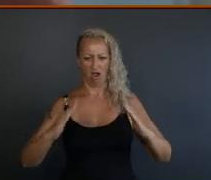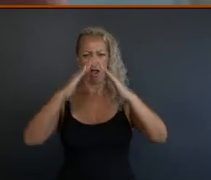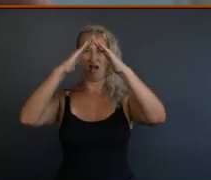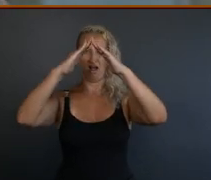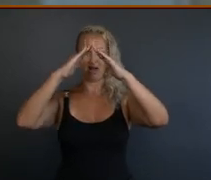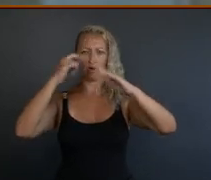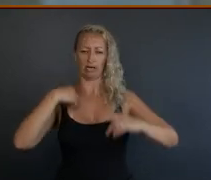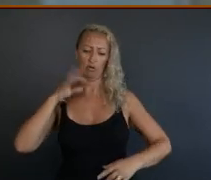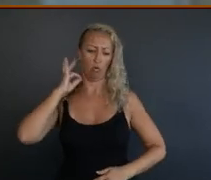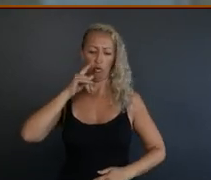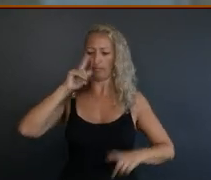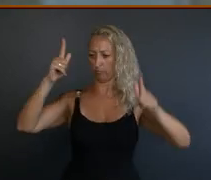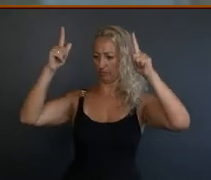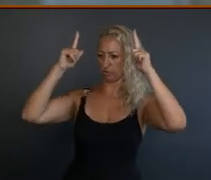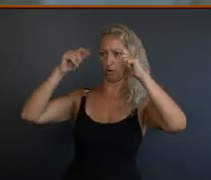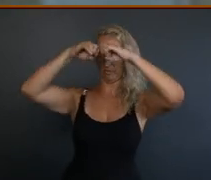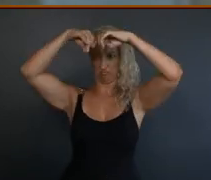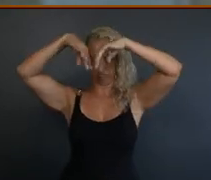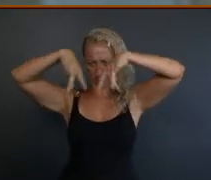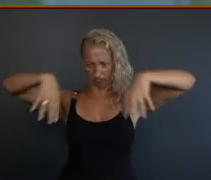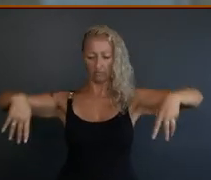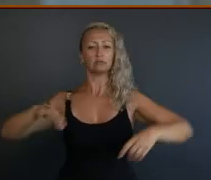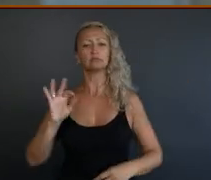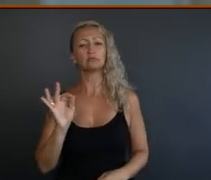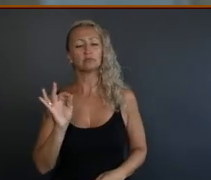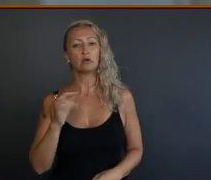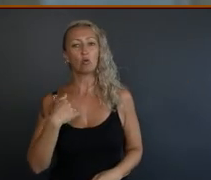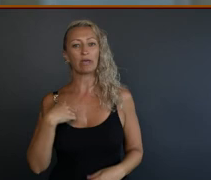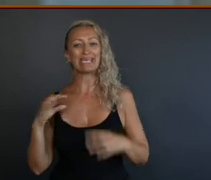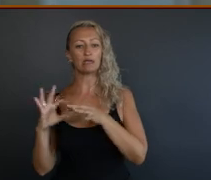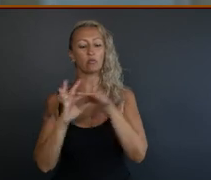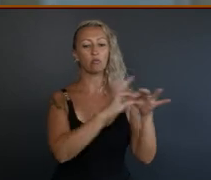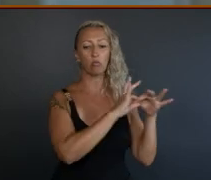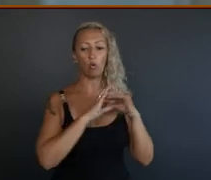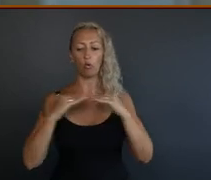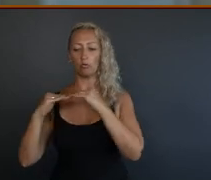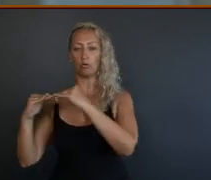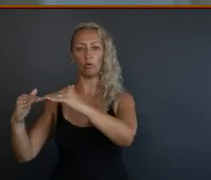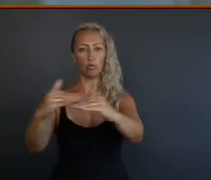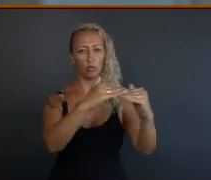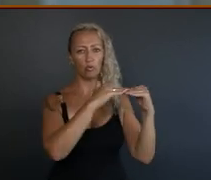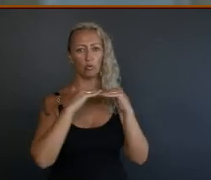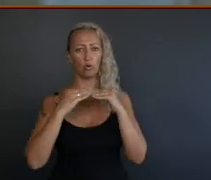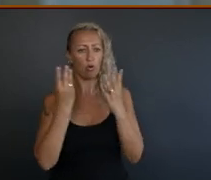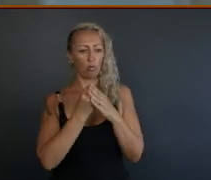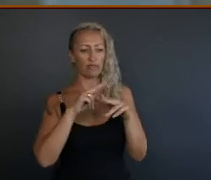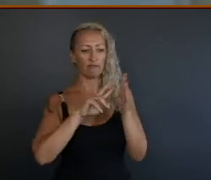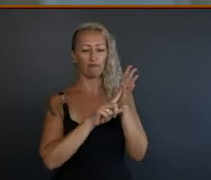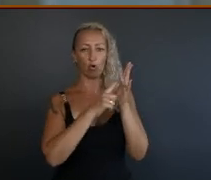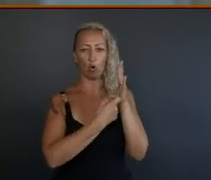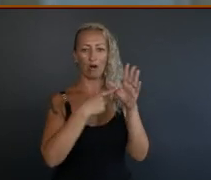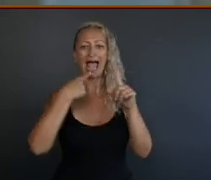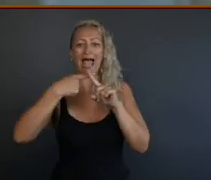we're at this pinnacle and that we're, you know, the apex predator. No, we're interconnected with not only the fauna, but the fauna as well. Yeah.